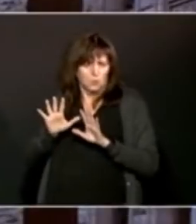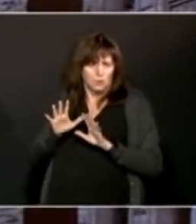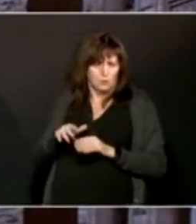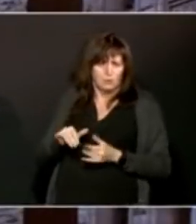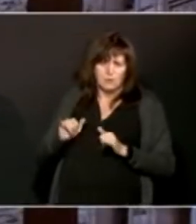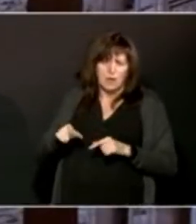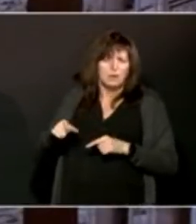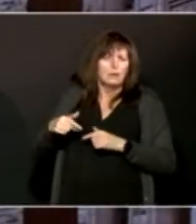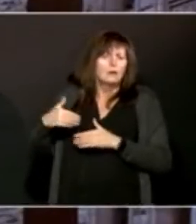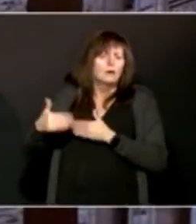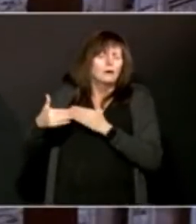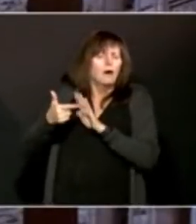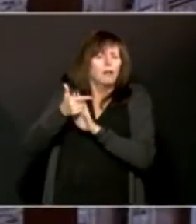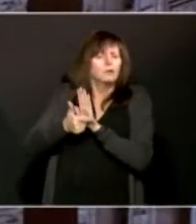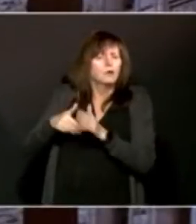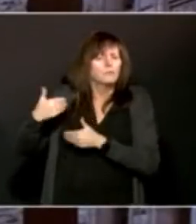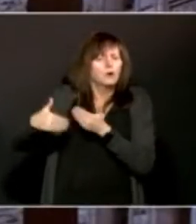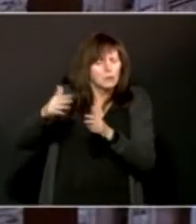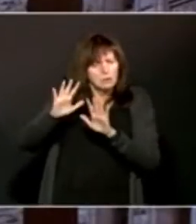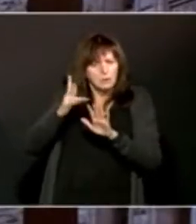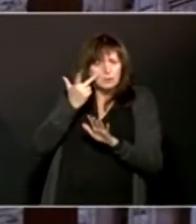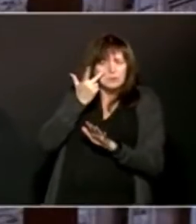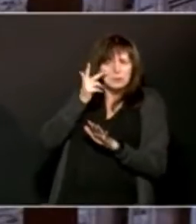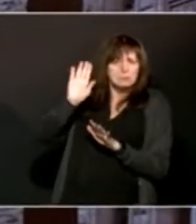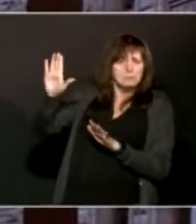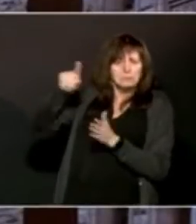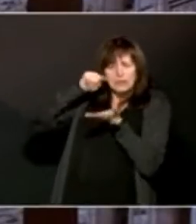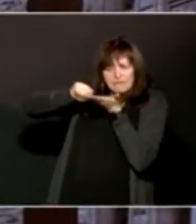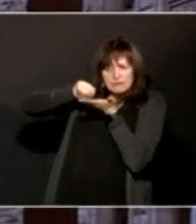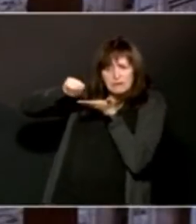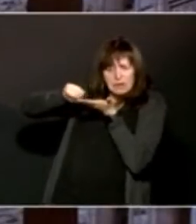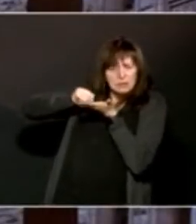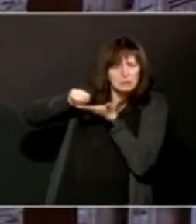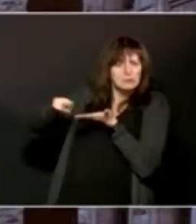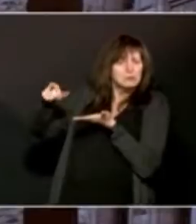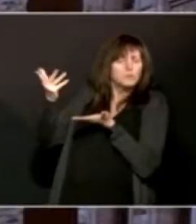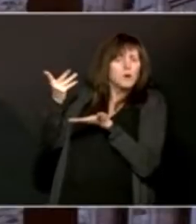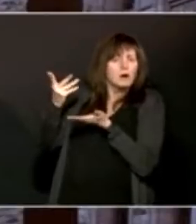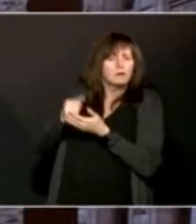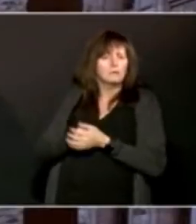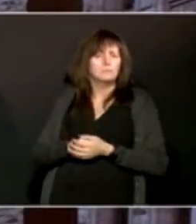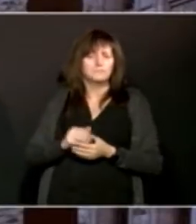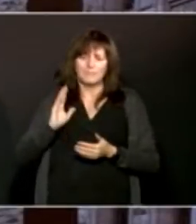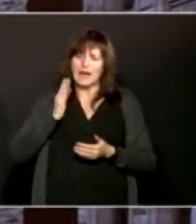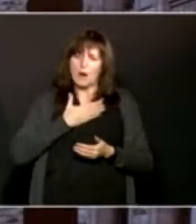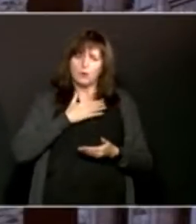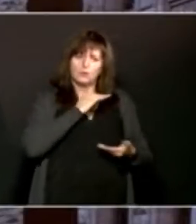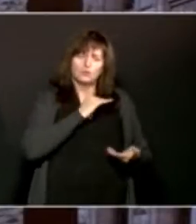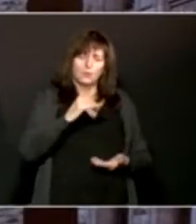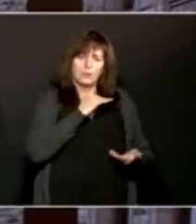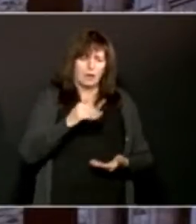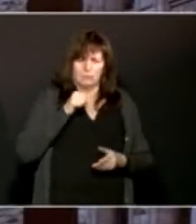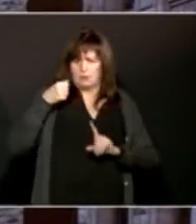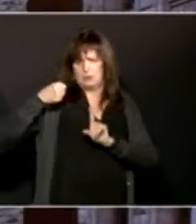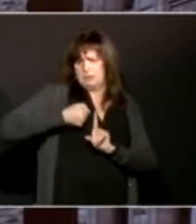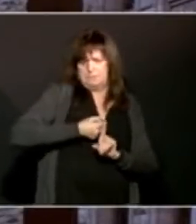they find out. As of yet, it doesn't impact us with our supplies at this time. Last question.